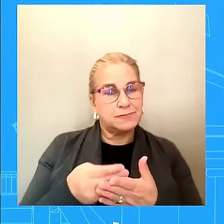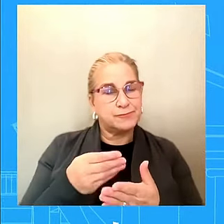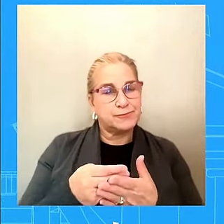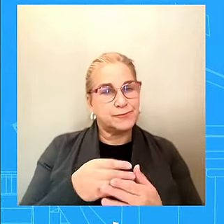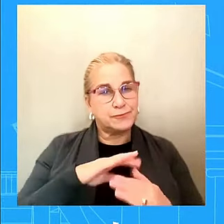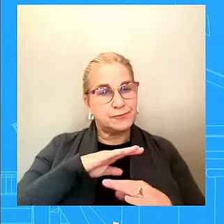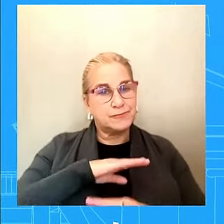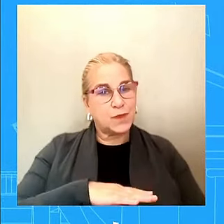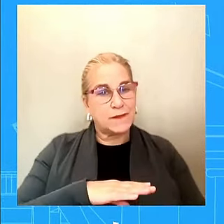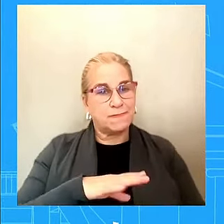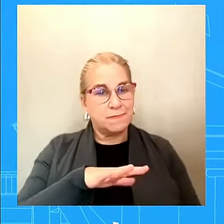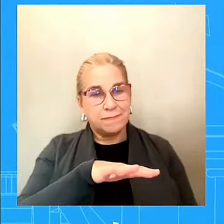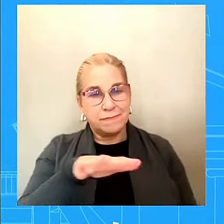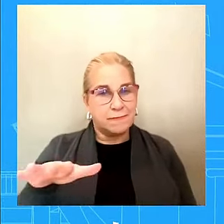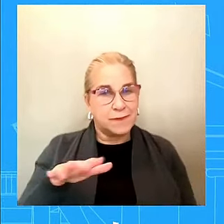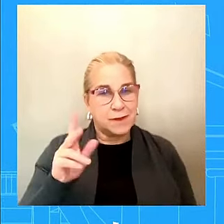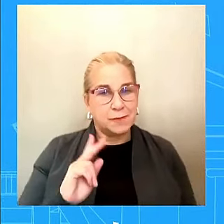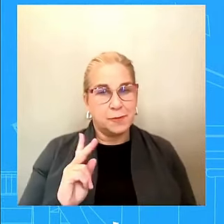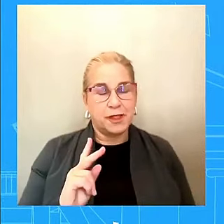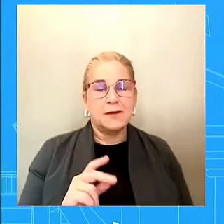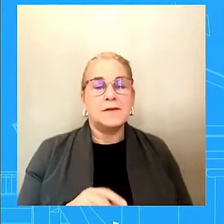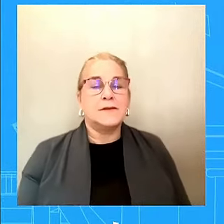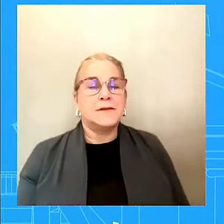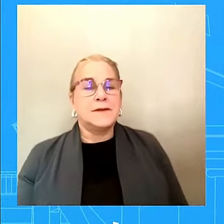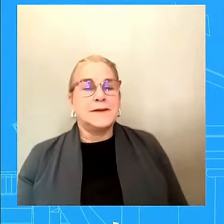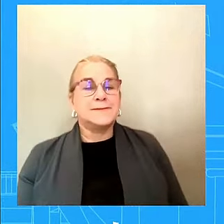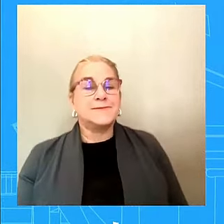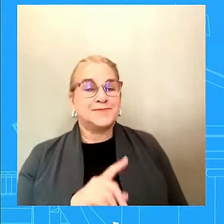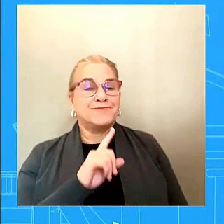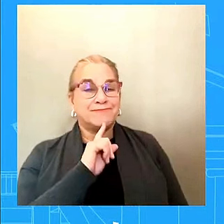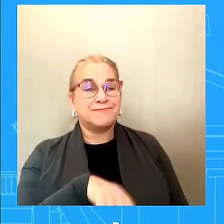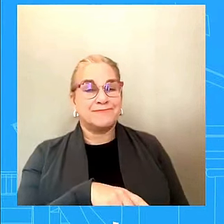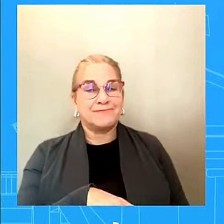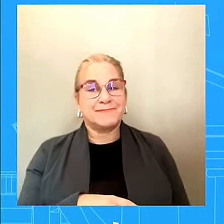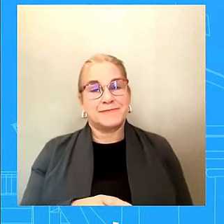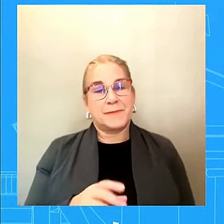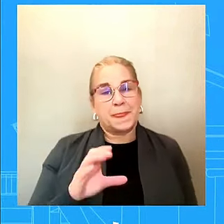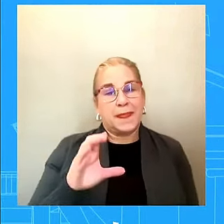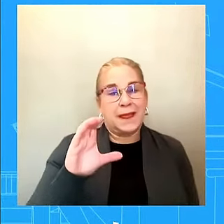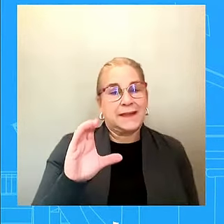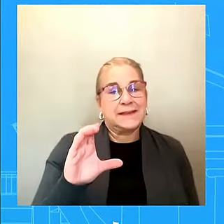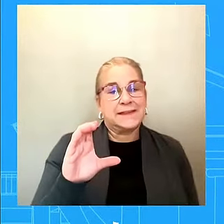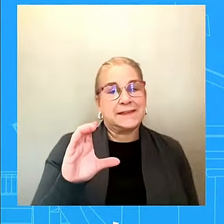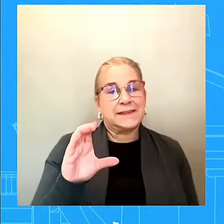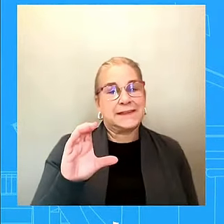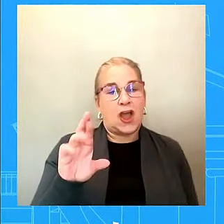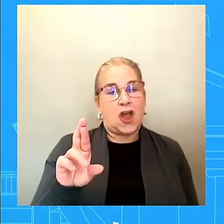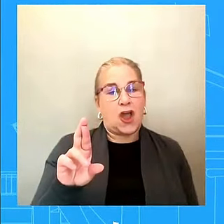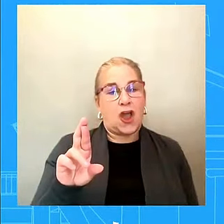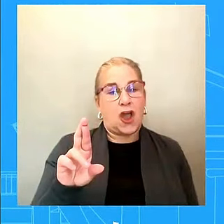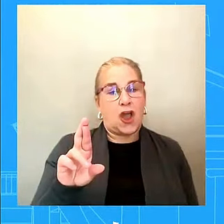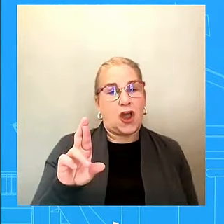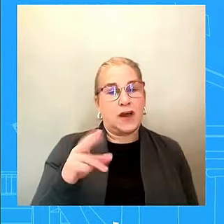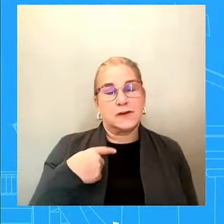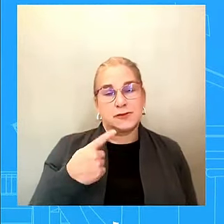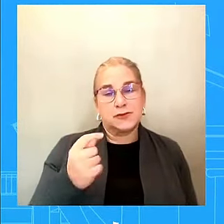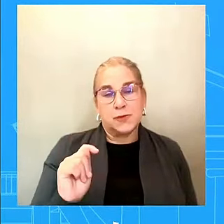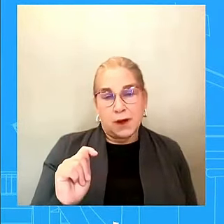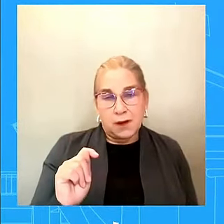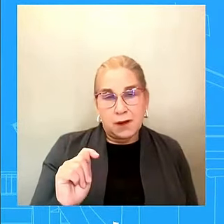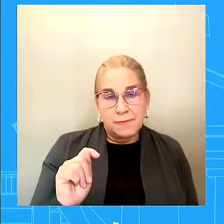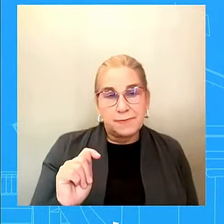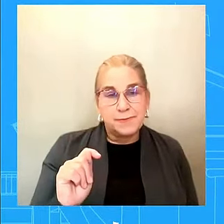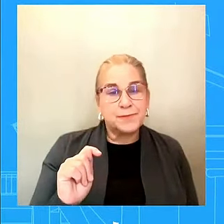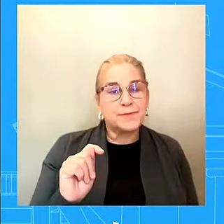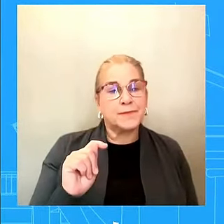Senator Rick Scott and have proposed $20 billion to make sure that the